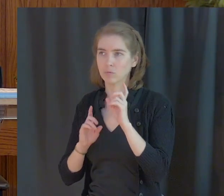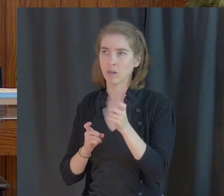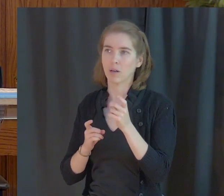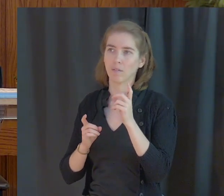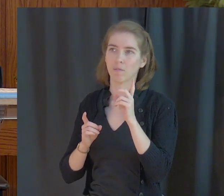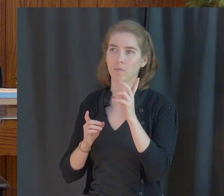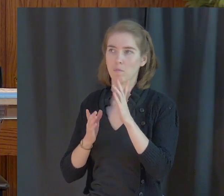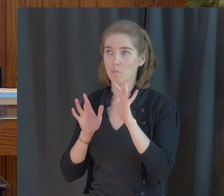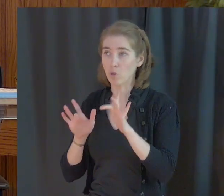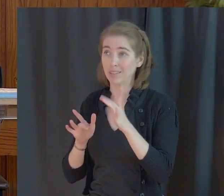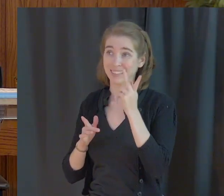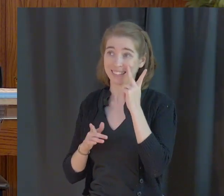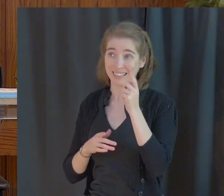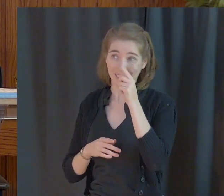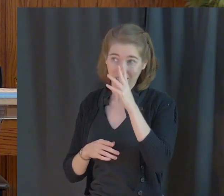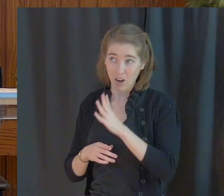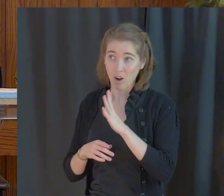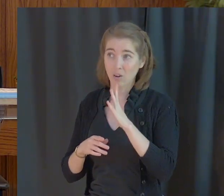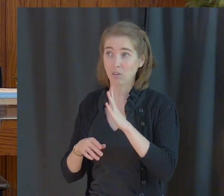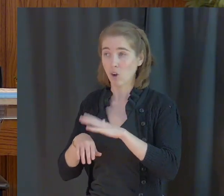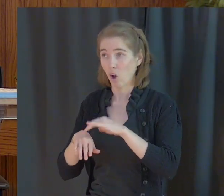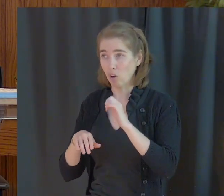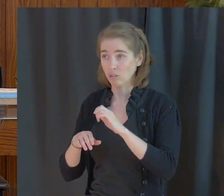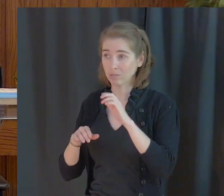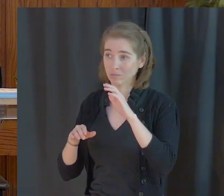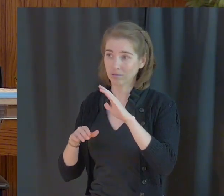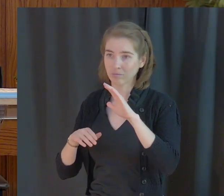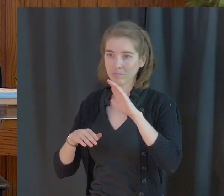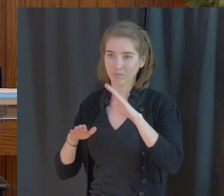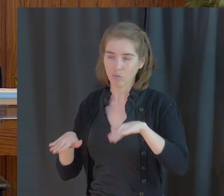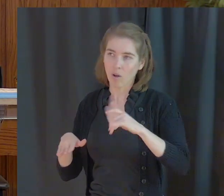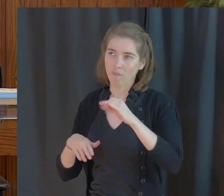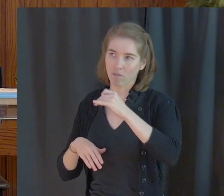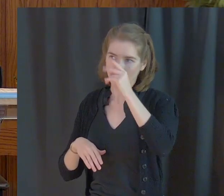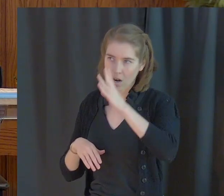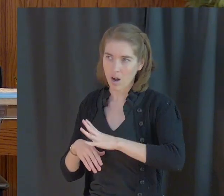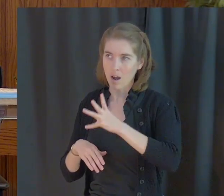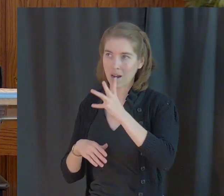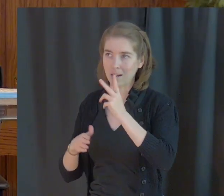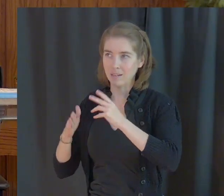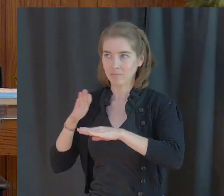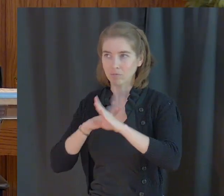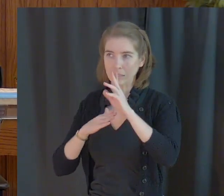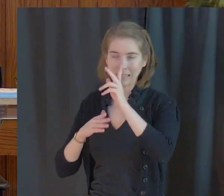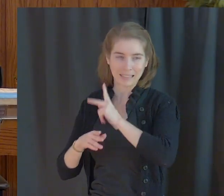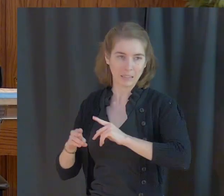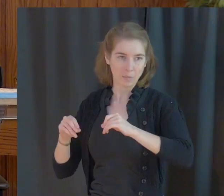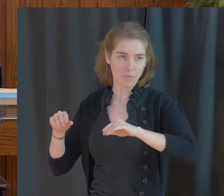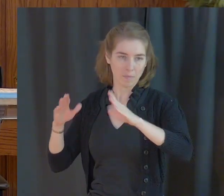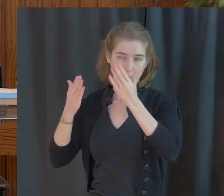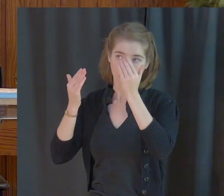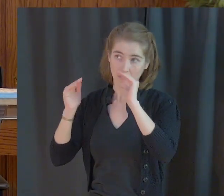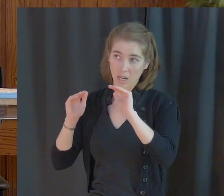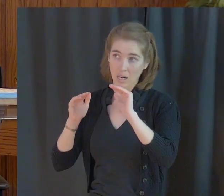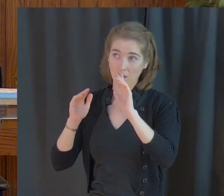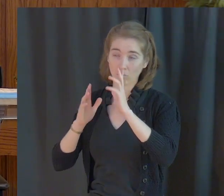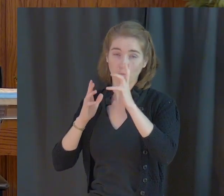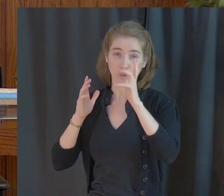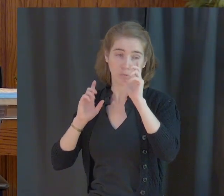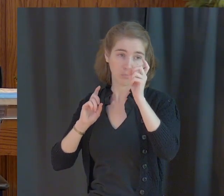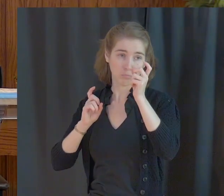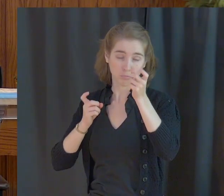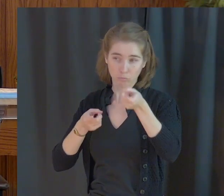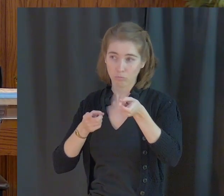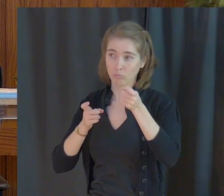mercy seeing God being called the sons of God entering the kingdom of heaven and the great reward he has